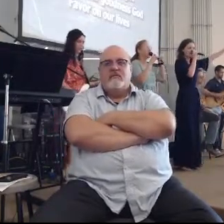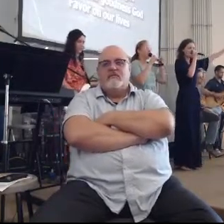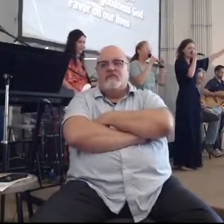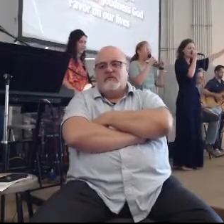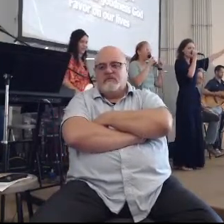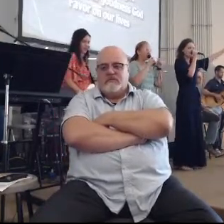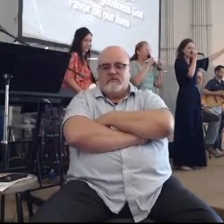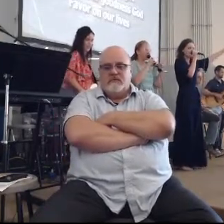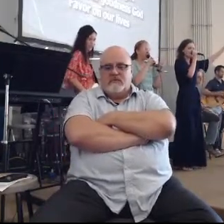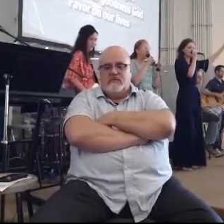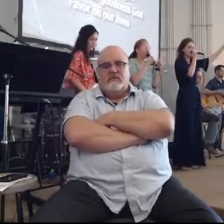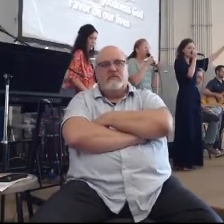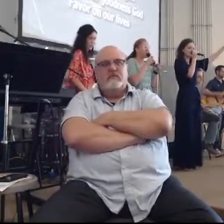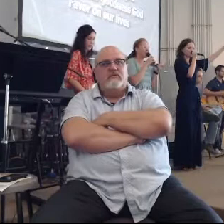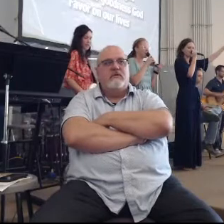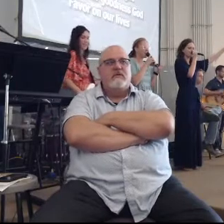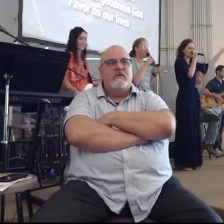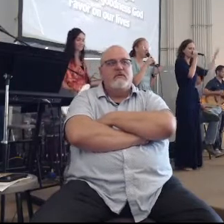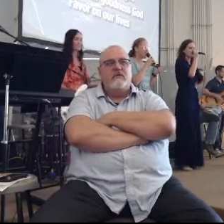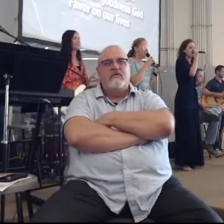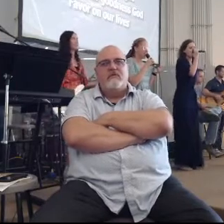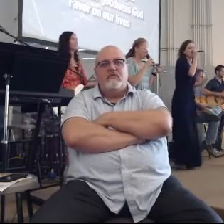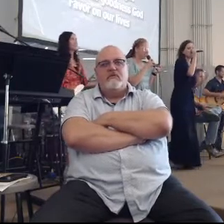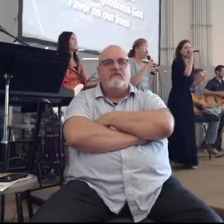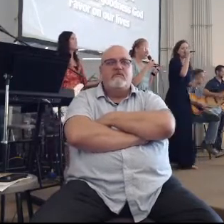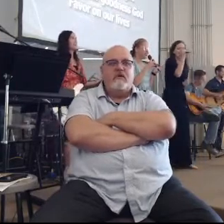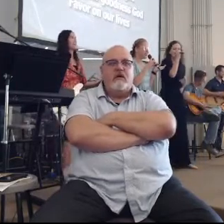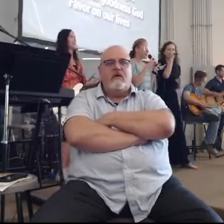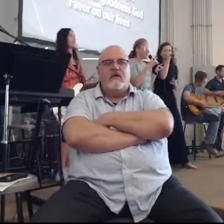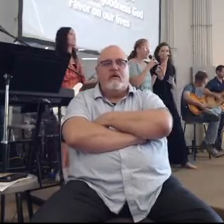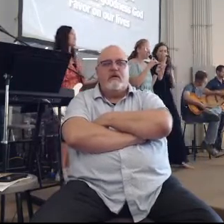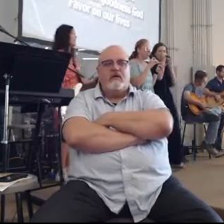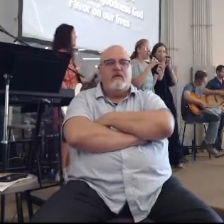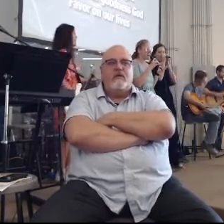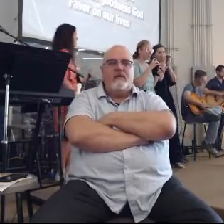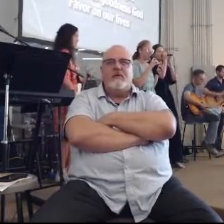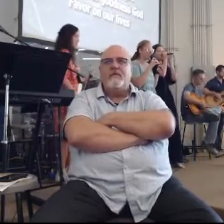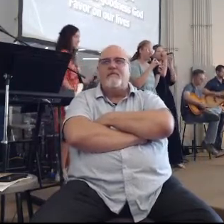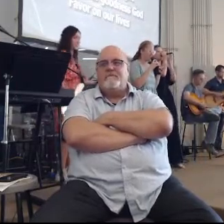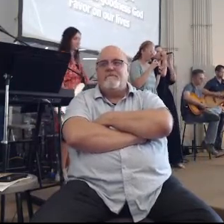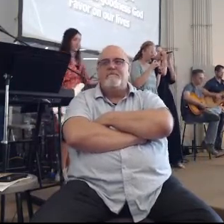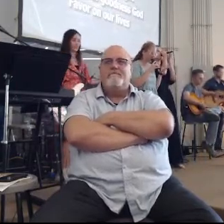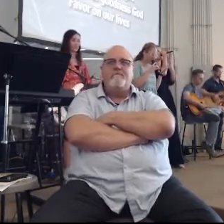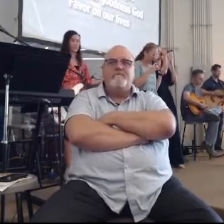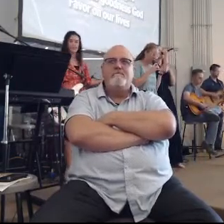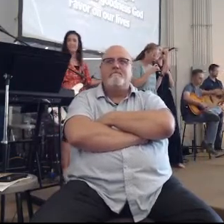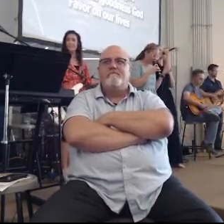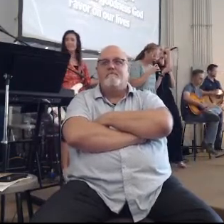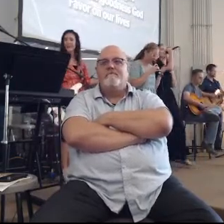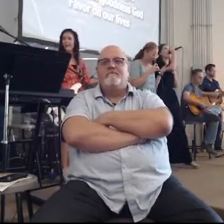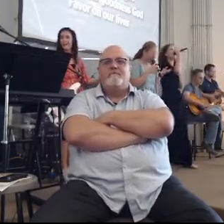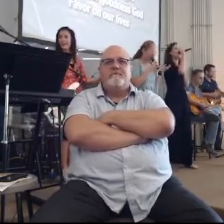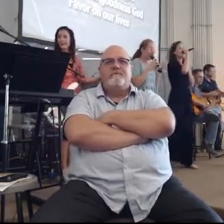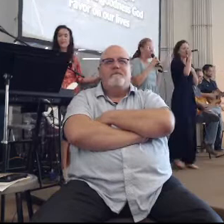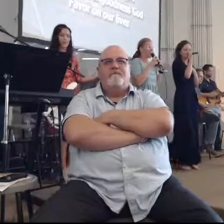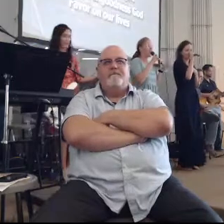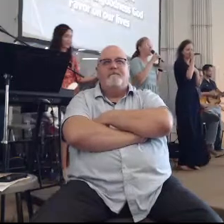We've seen Your grace We've faithfulness In the darkest night We've seen Your goodness,